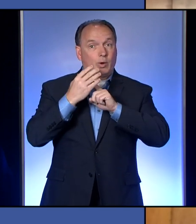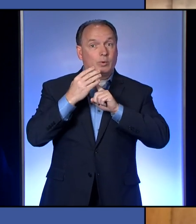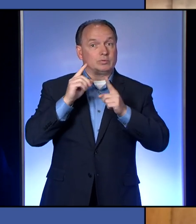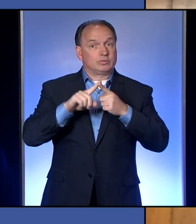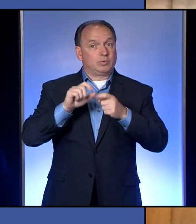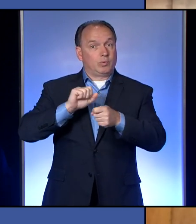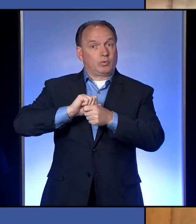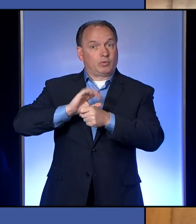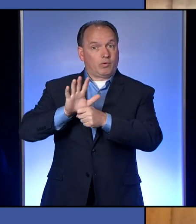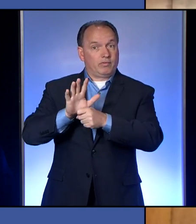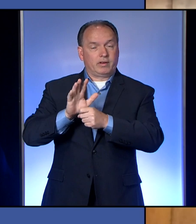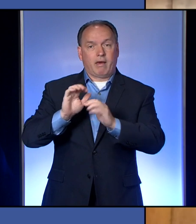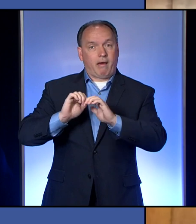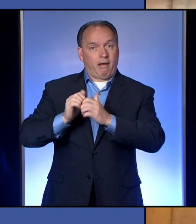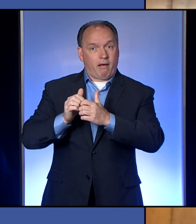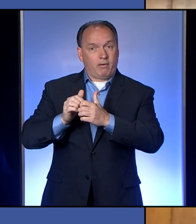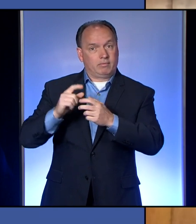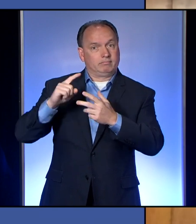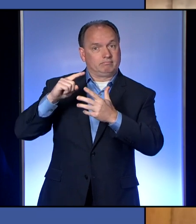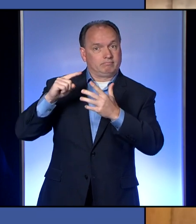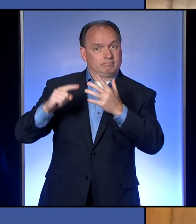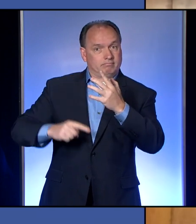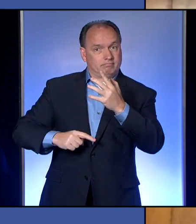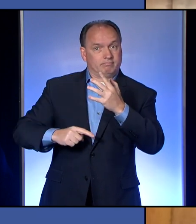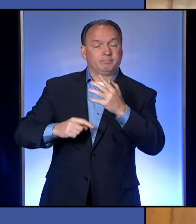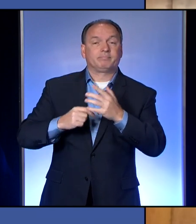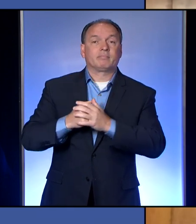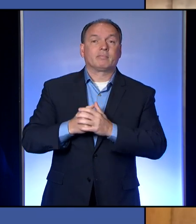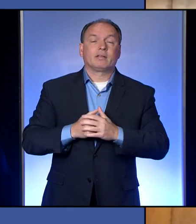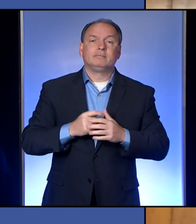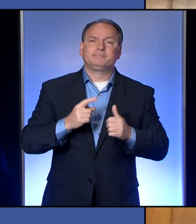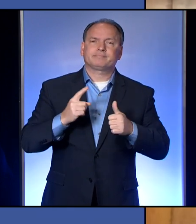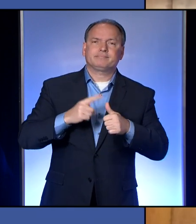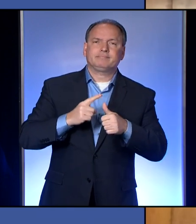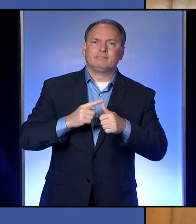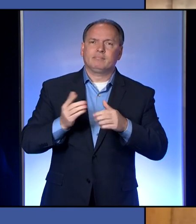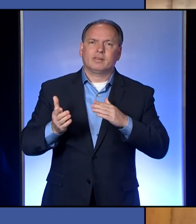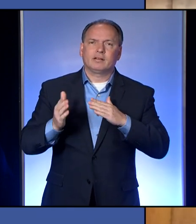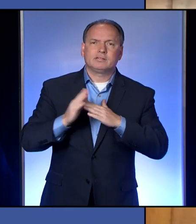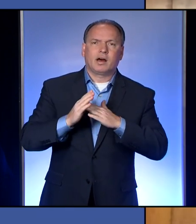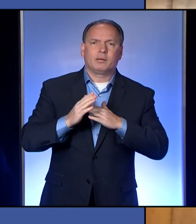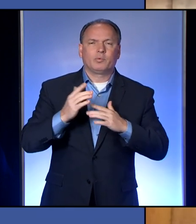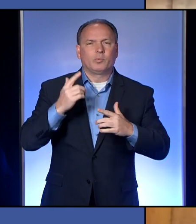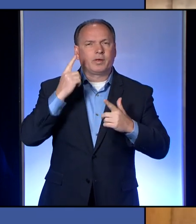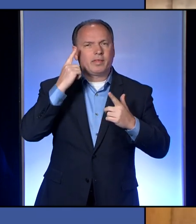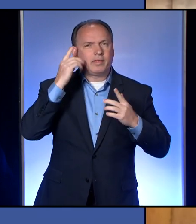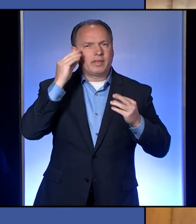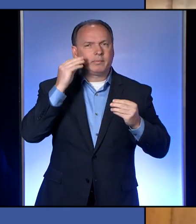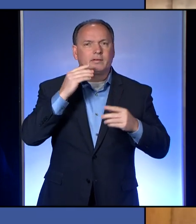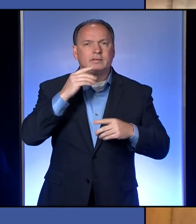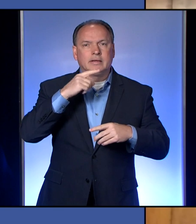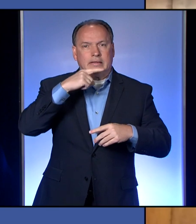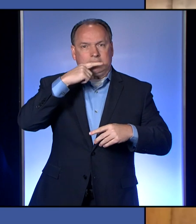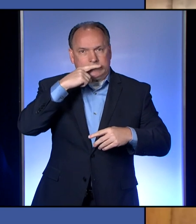by a number of mechanisms. The ones we think of most are sneezing and coughing.